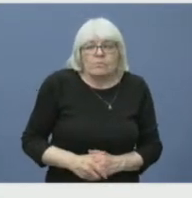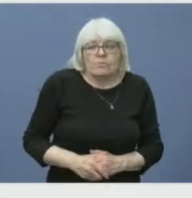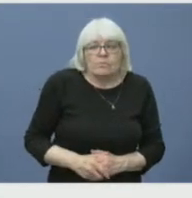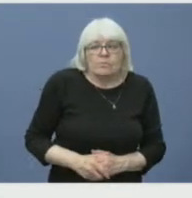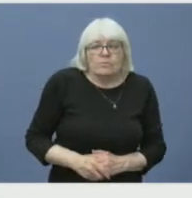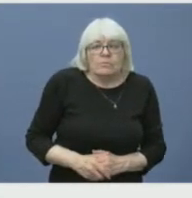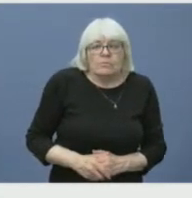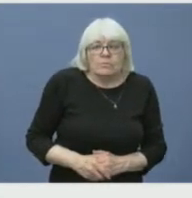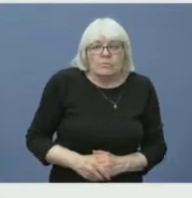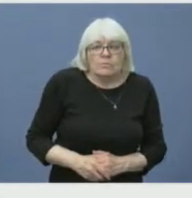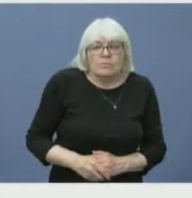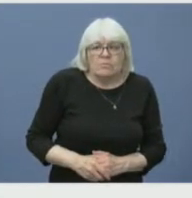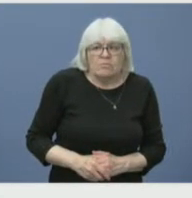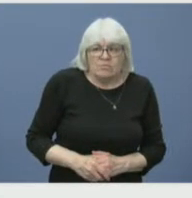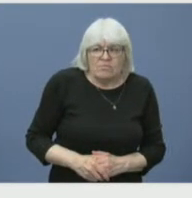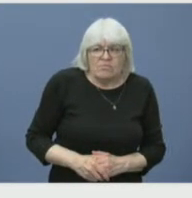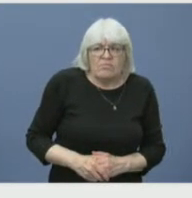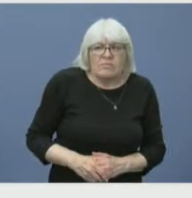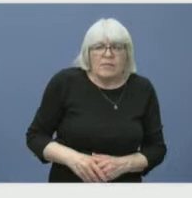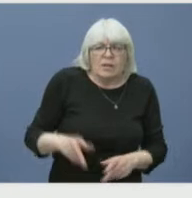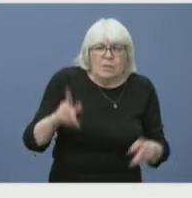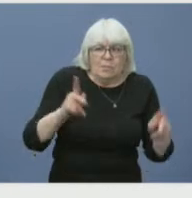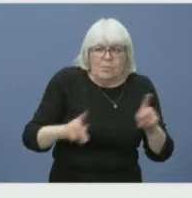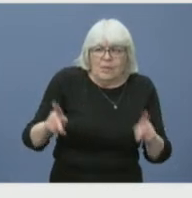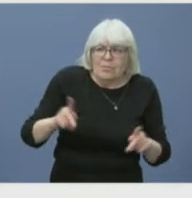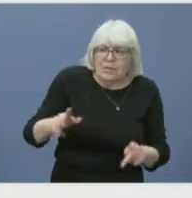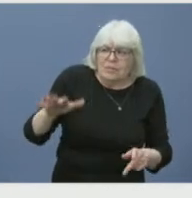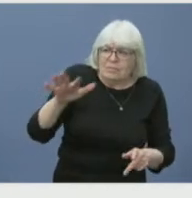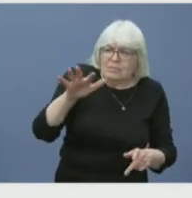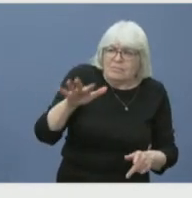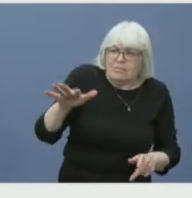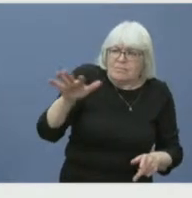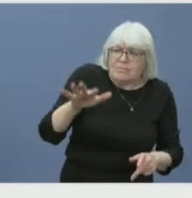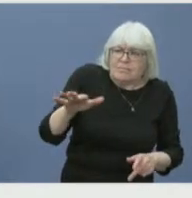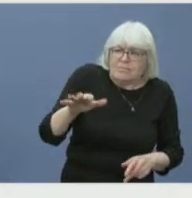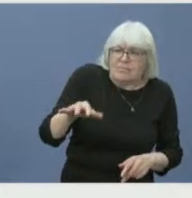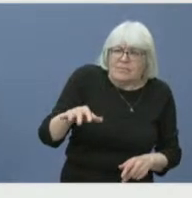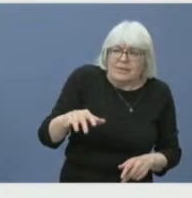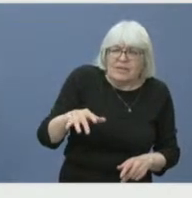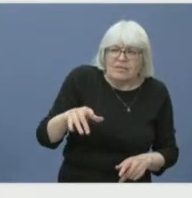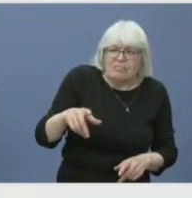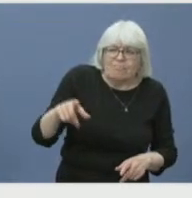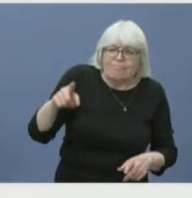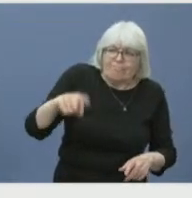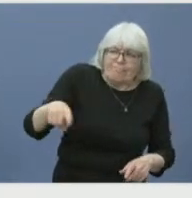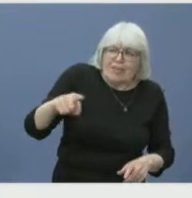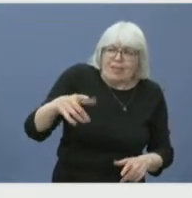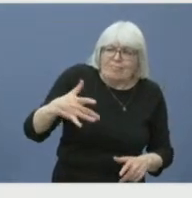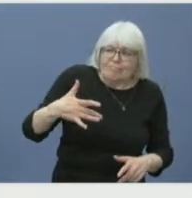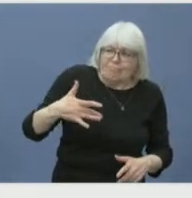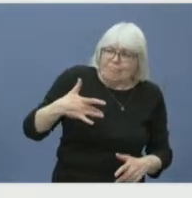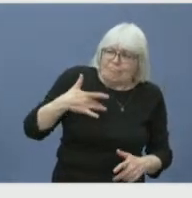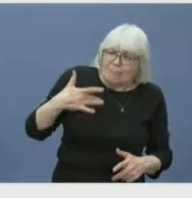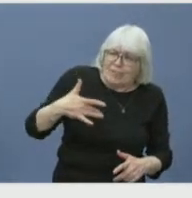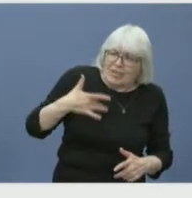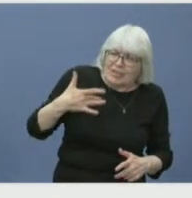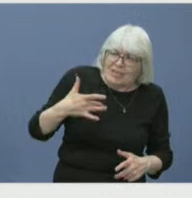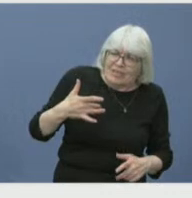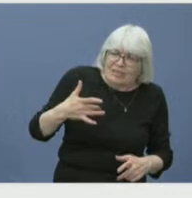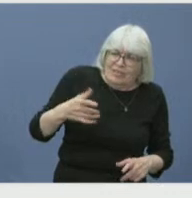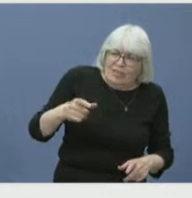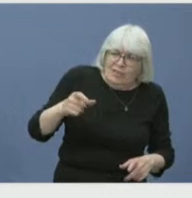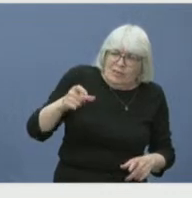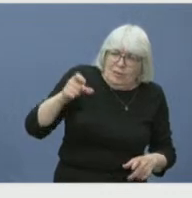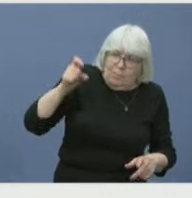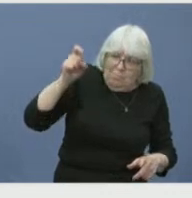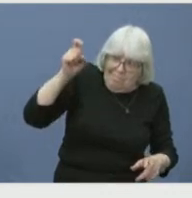also seem to believe, and correct me if I'm wrong, that it's necessary to actually have an appointment with someone before